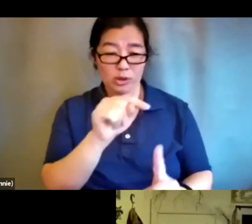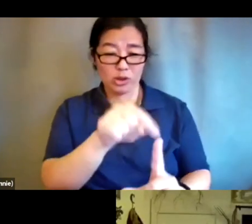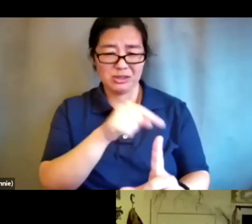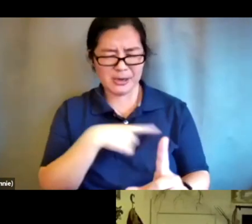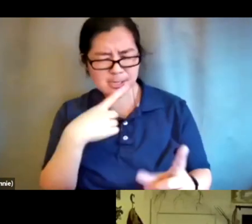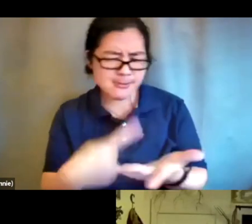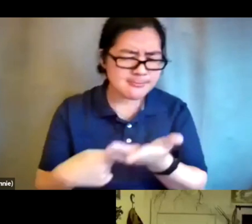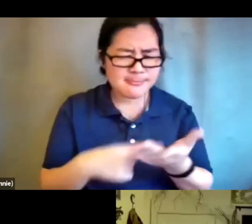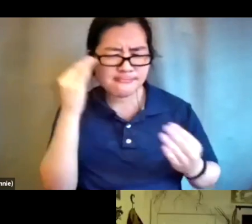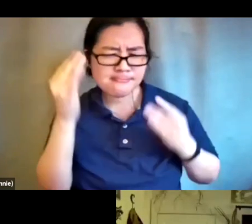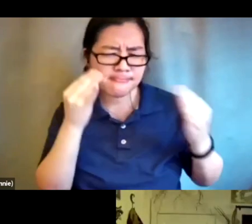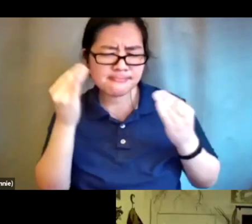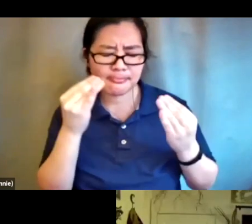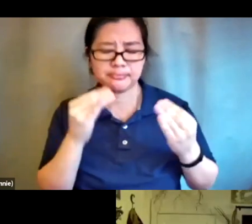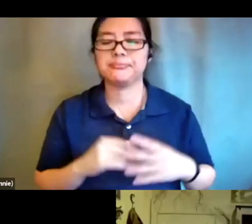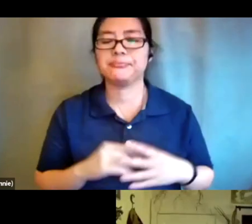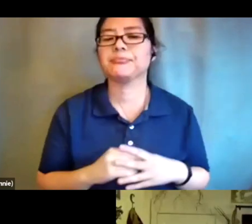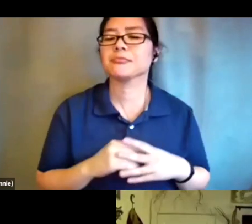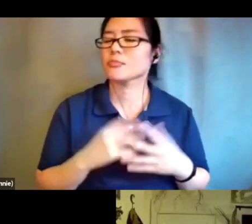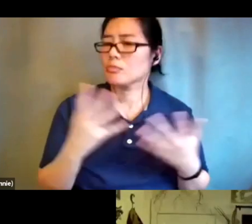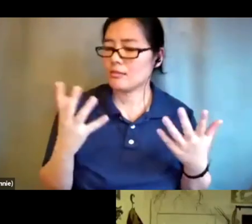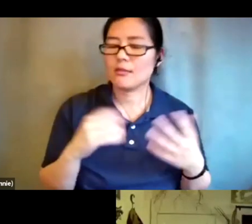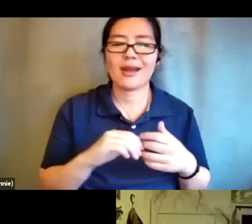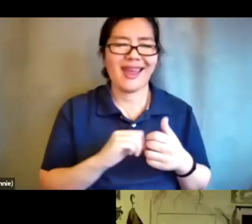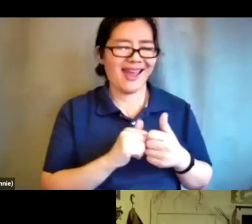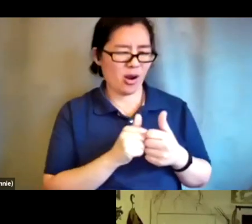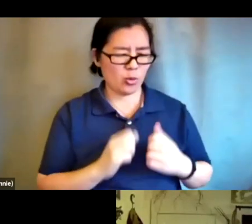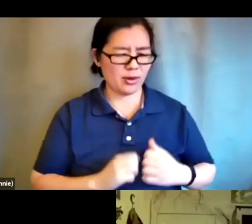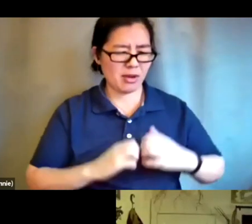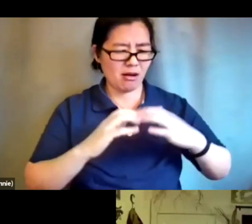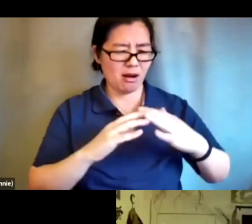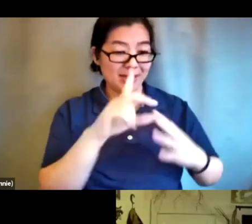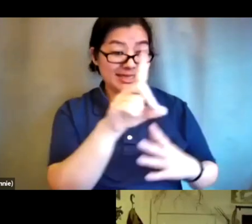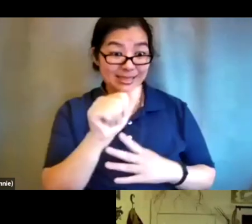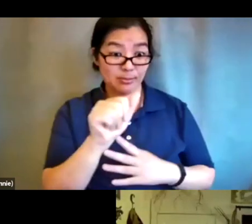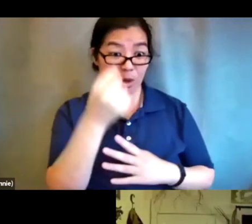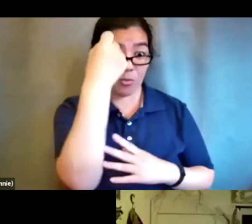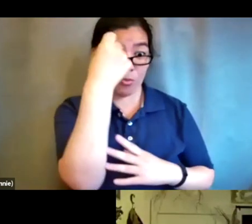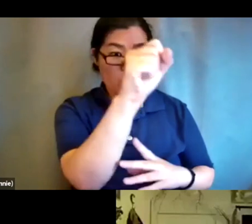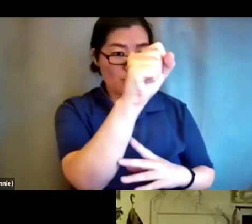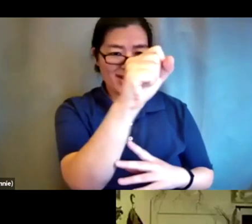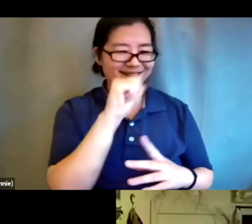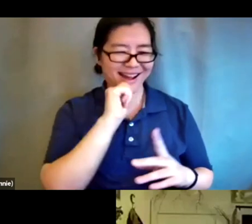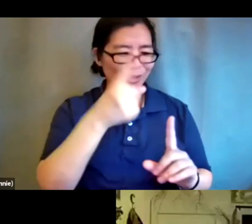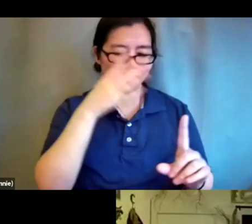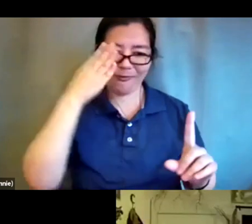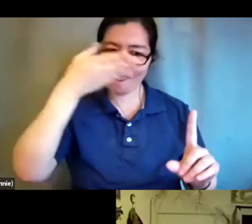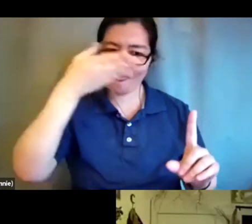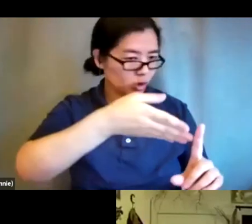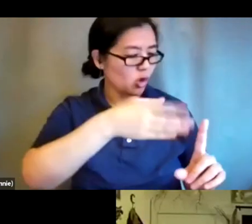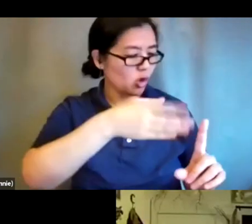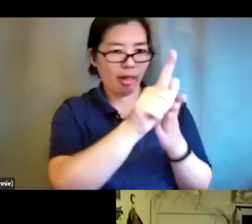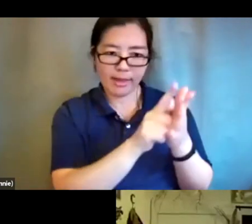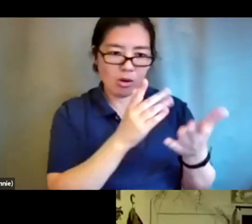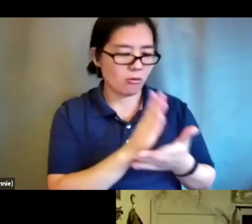form become a disability movement that went beyond a rights-based framework and was